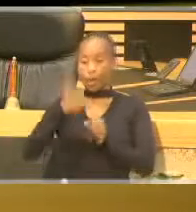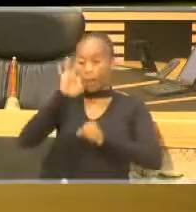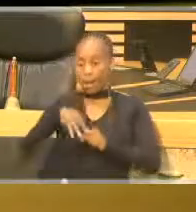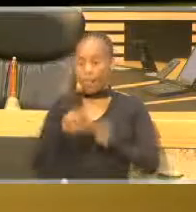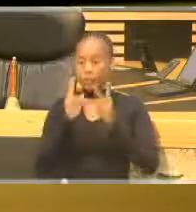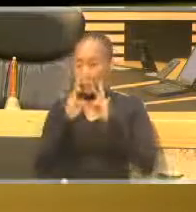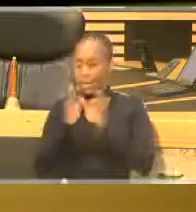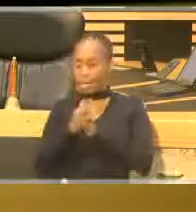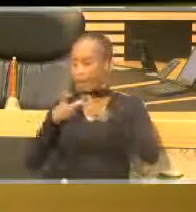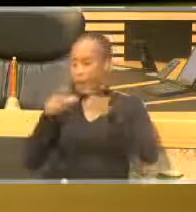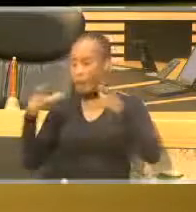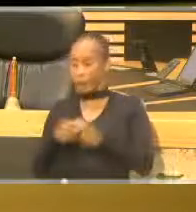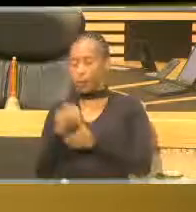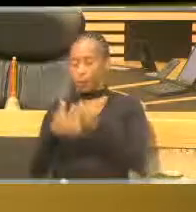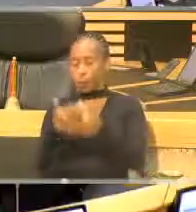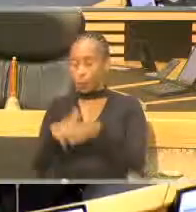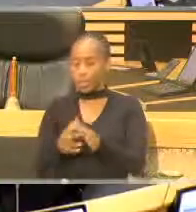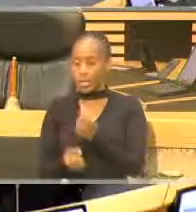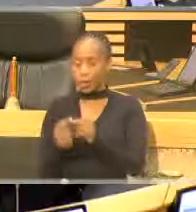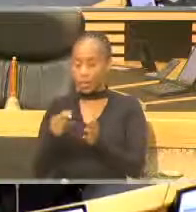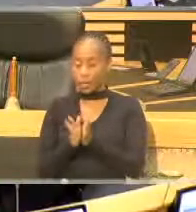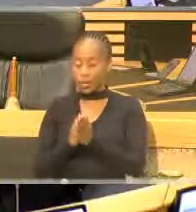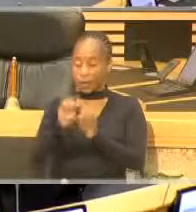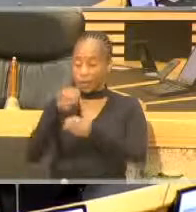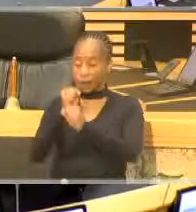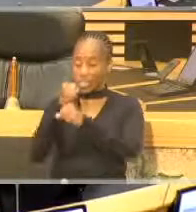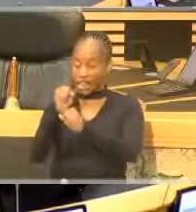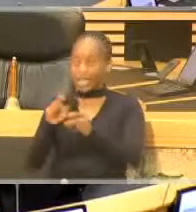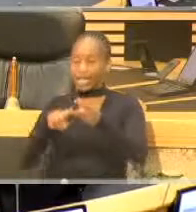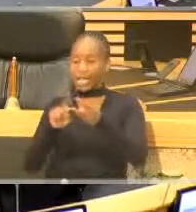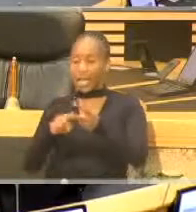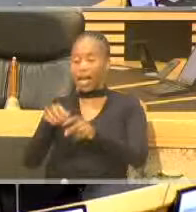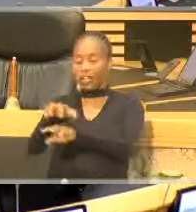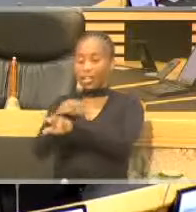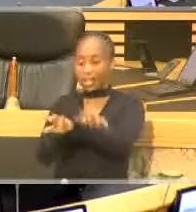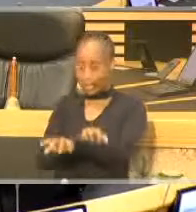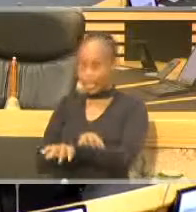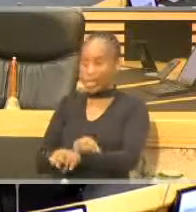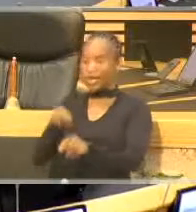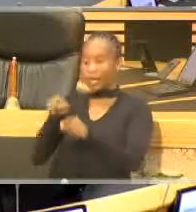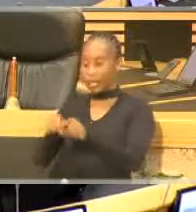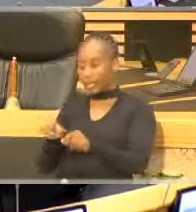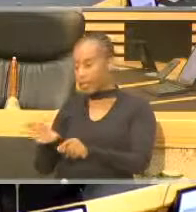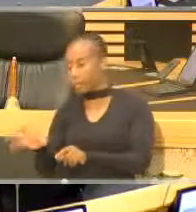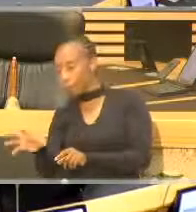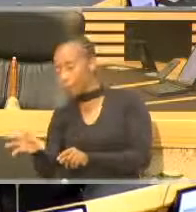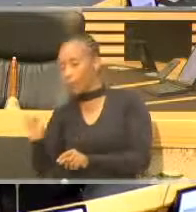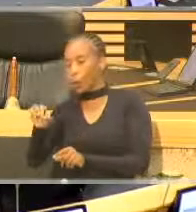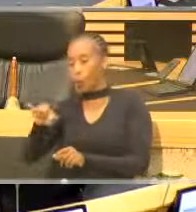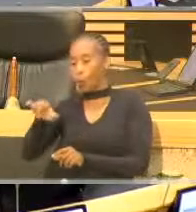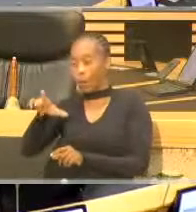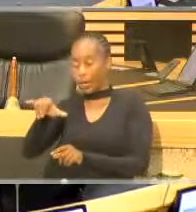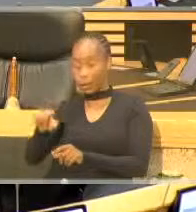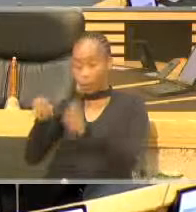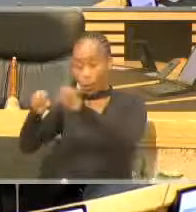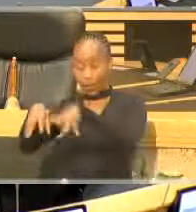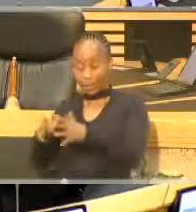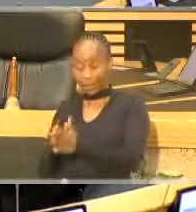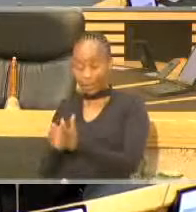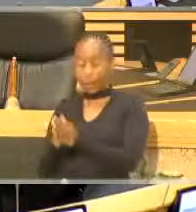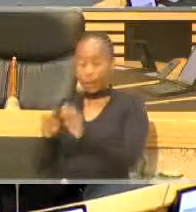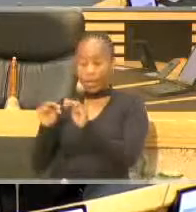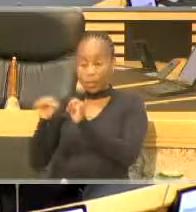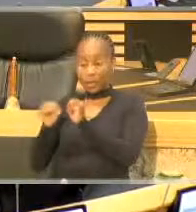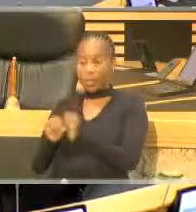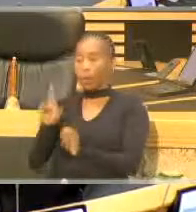reasonable progress in maritime manufacturing and aquaculture and as such a port oily waste management facility investment valued at 1